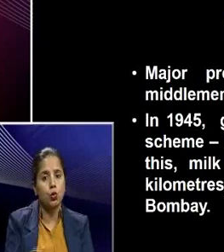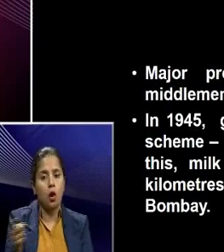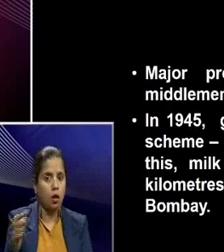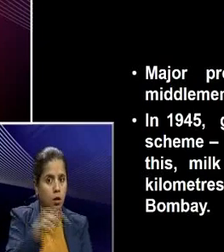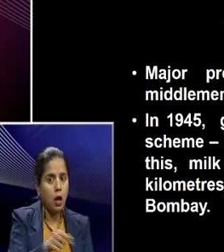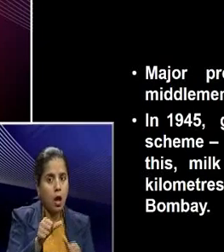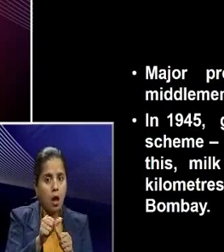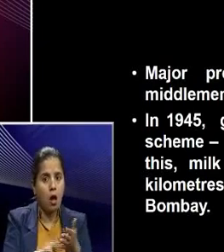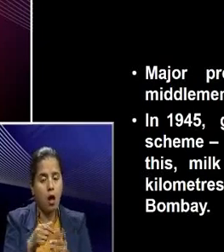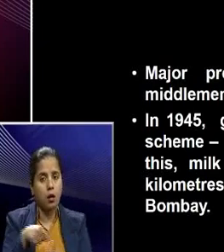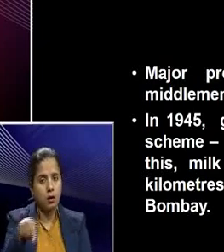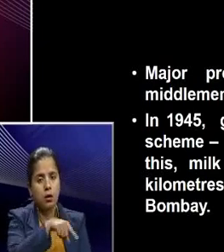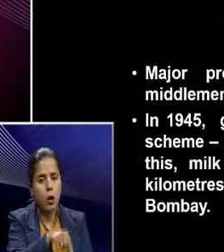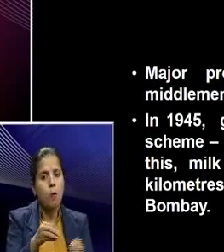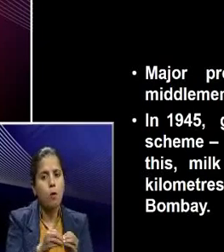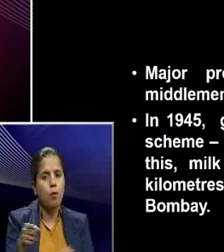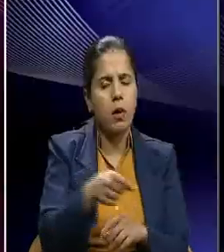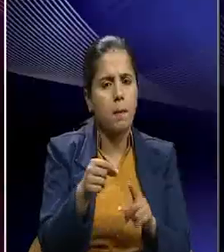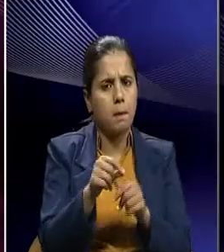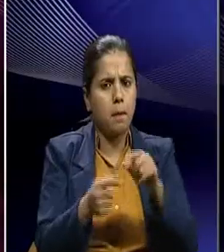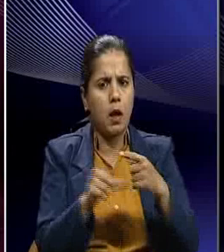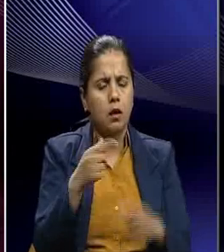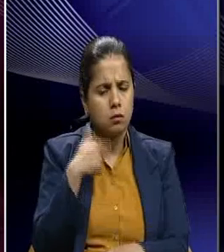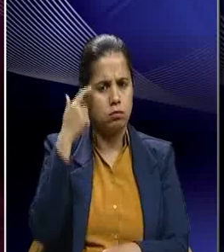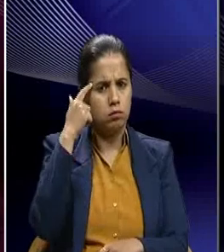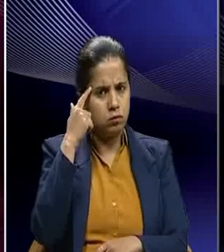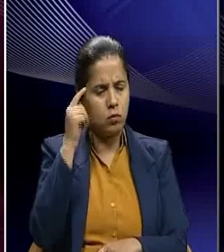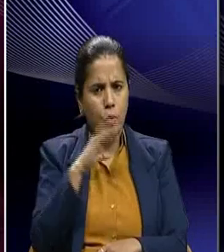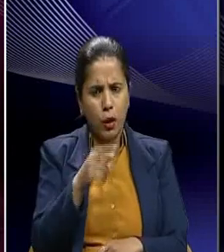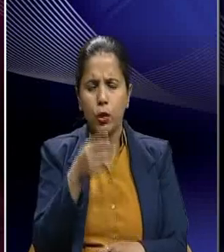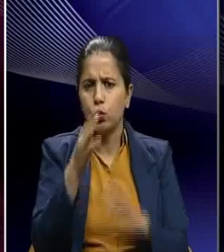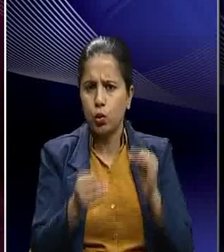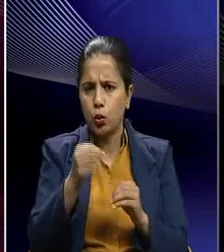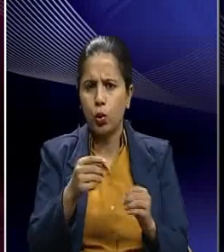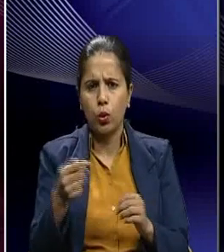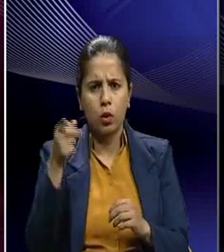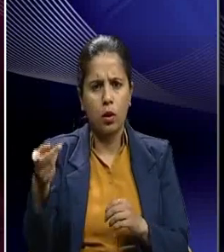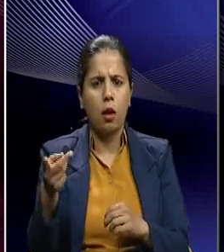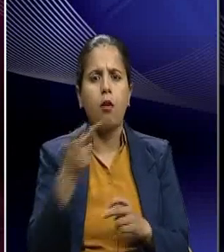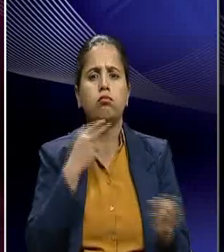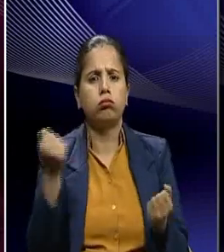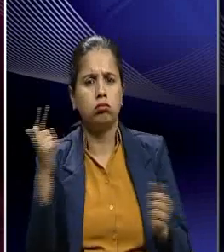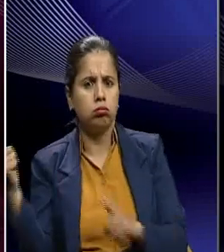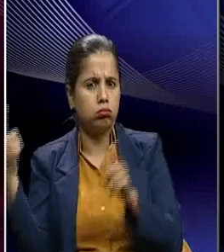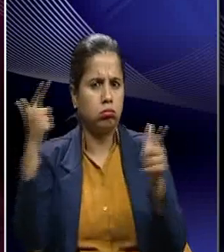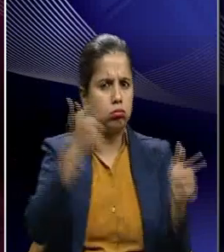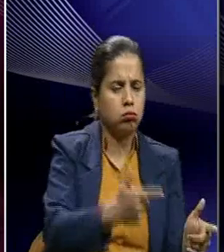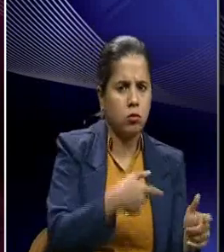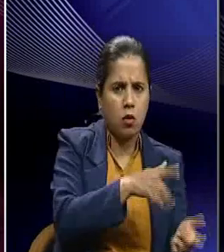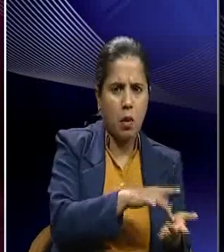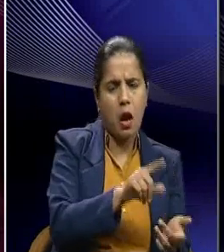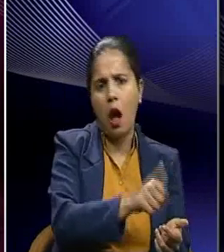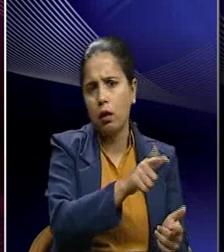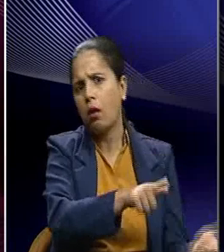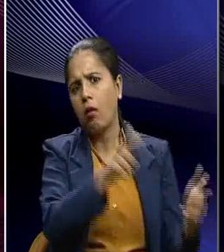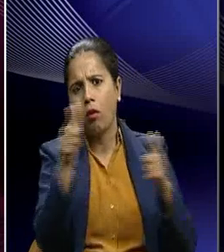So, Patel realized that in a way transporting the milk from this particular area to another, it also